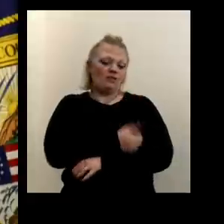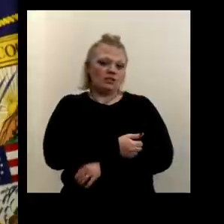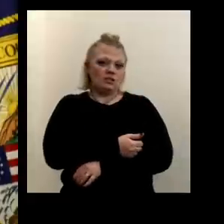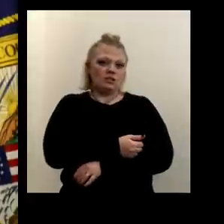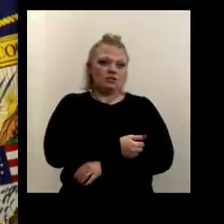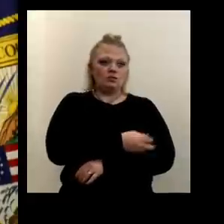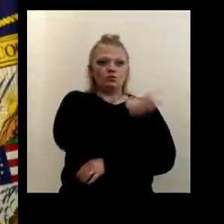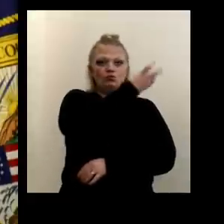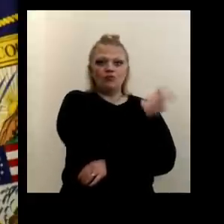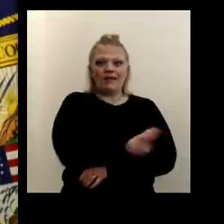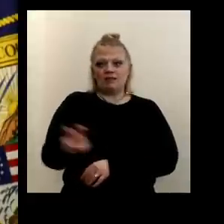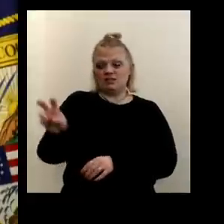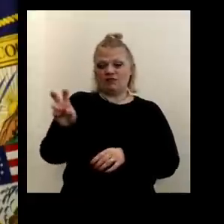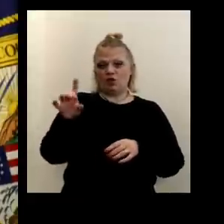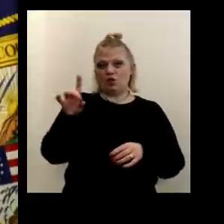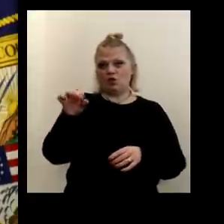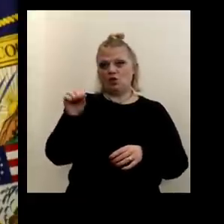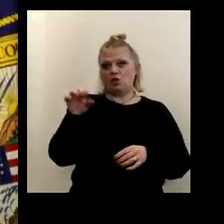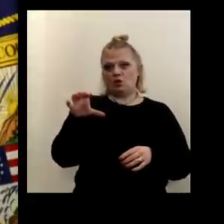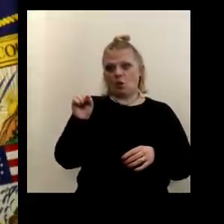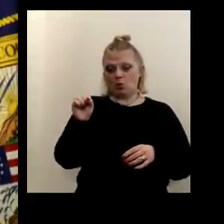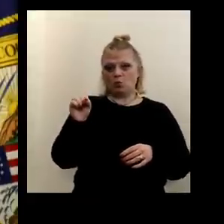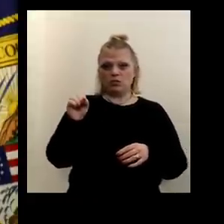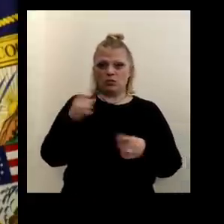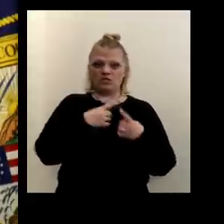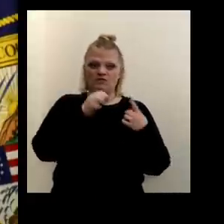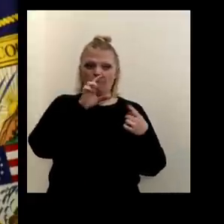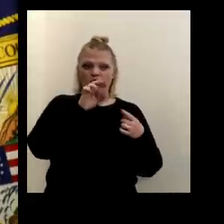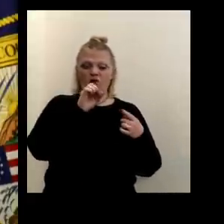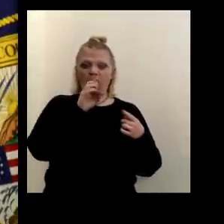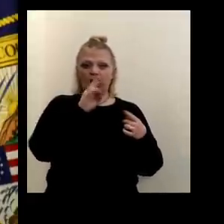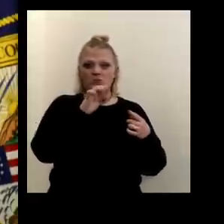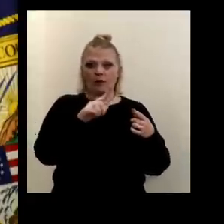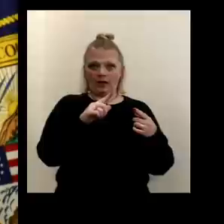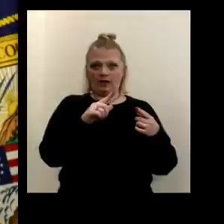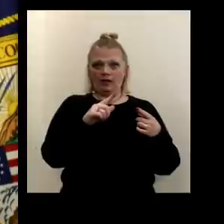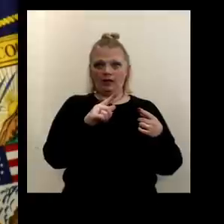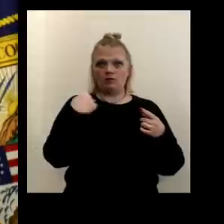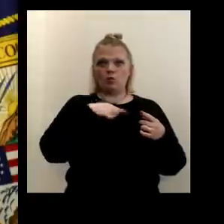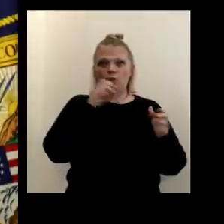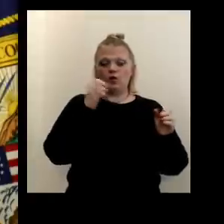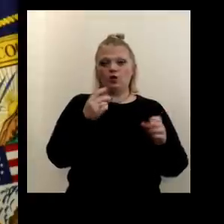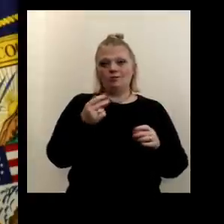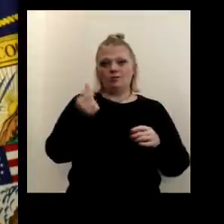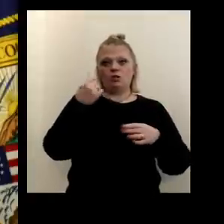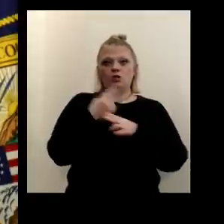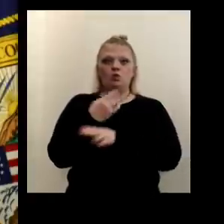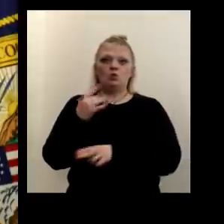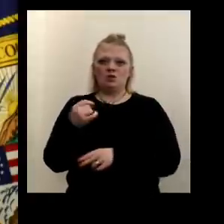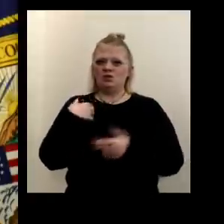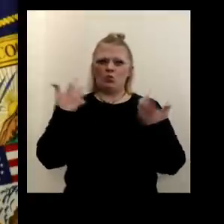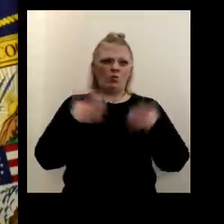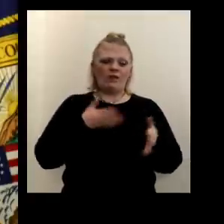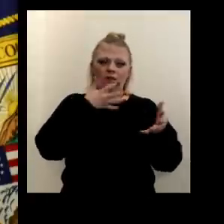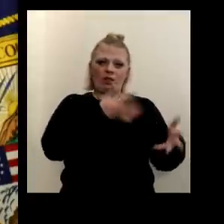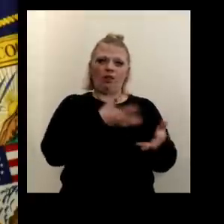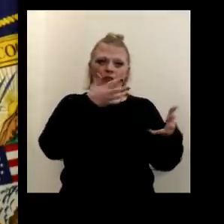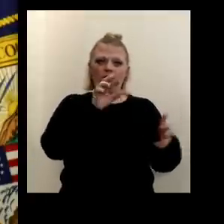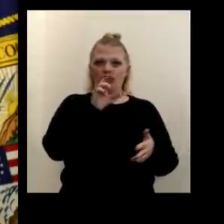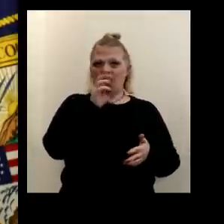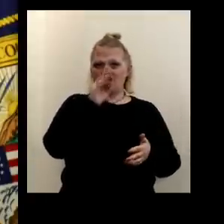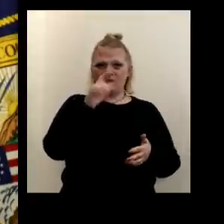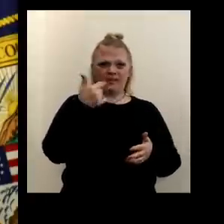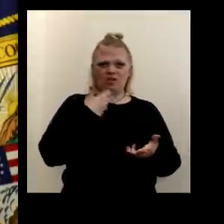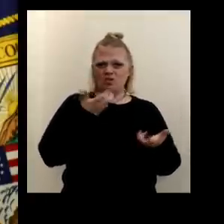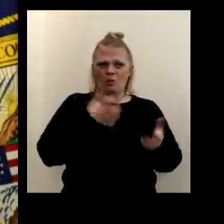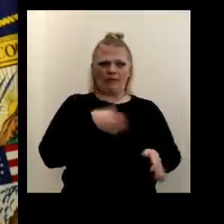uh, doses that were on in stock at Roswell Park so that we could immediately use them. We don't want them sitting there. Roswell Park doesn't want them